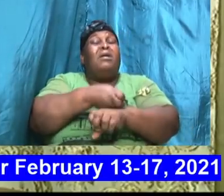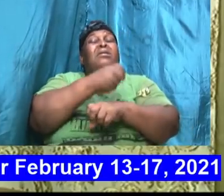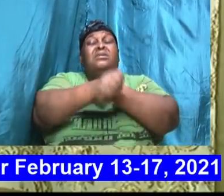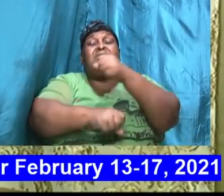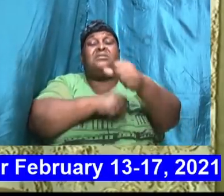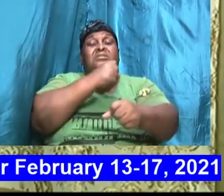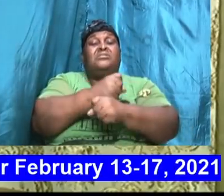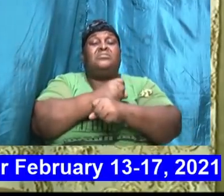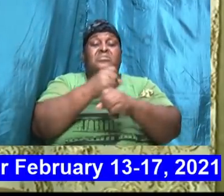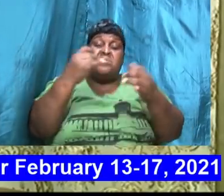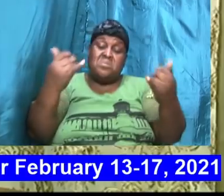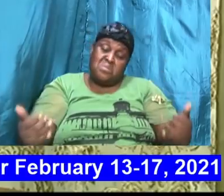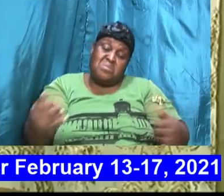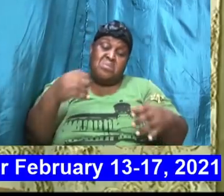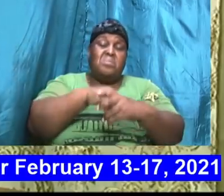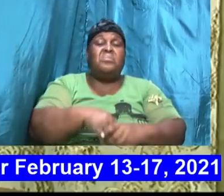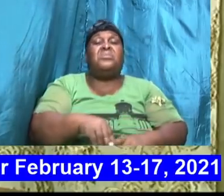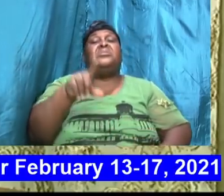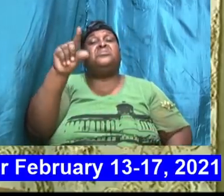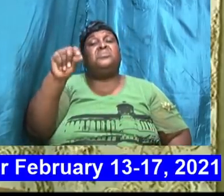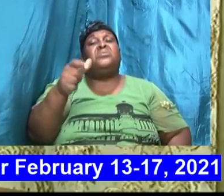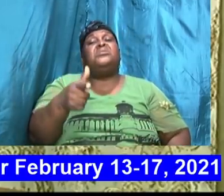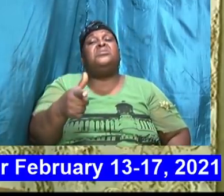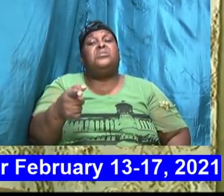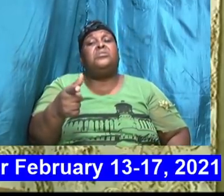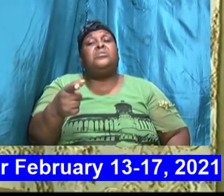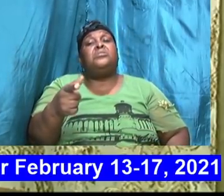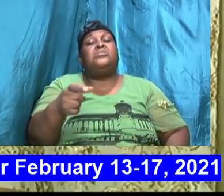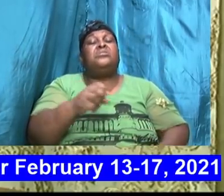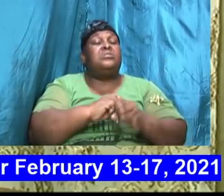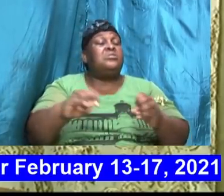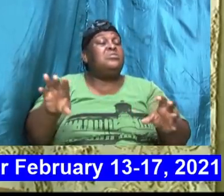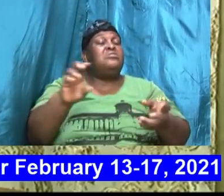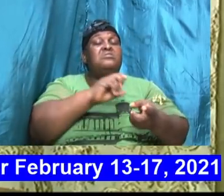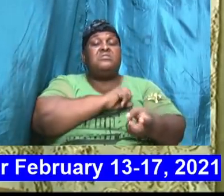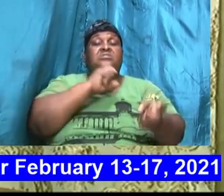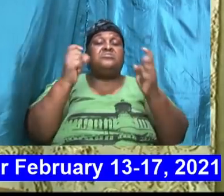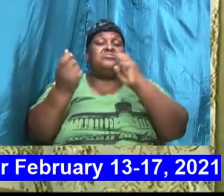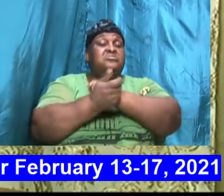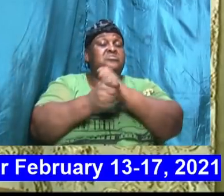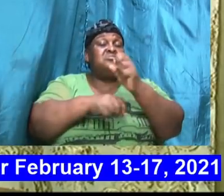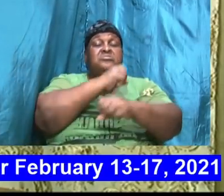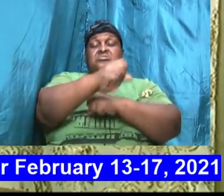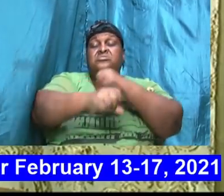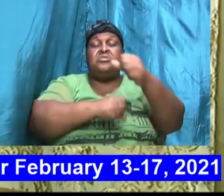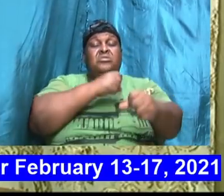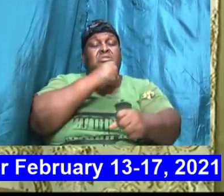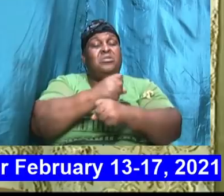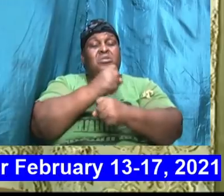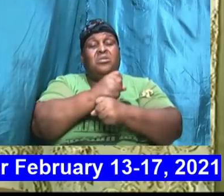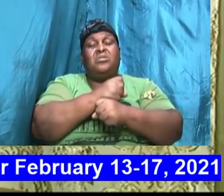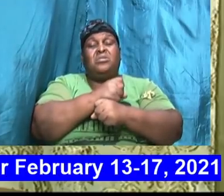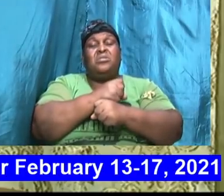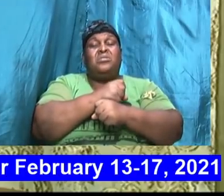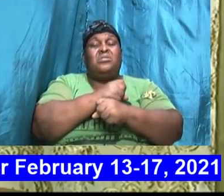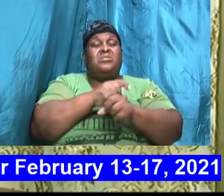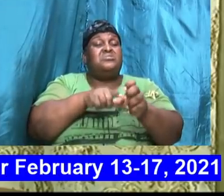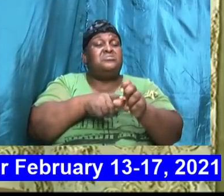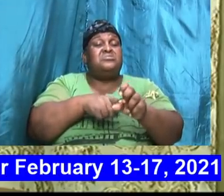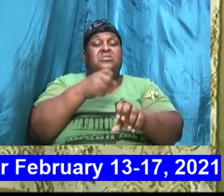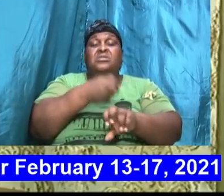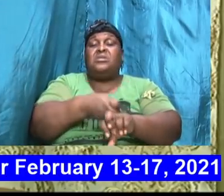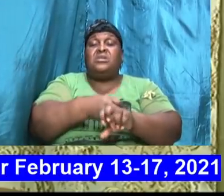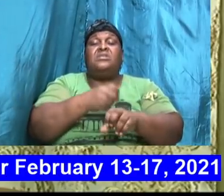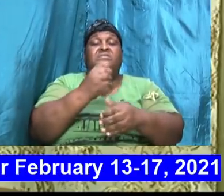And now we are in 2021 and nothing has changed. The year is still, it started rough for some folks.